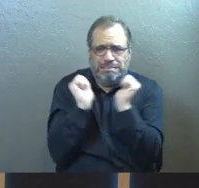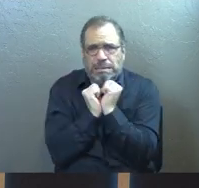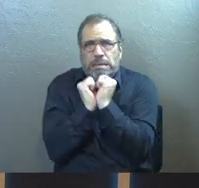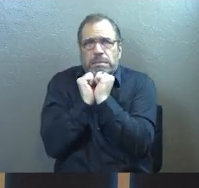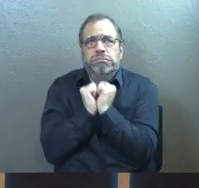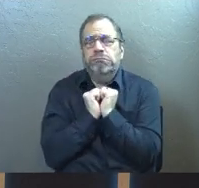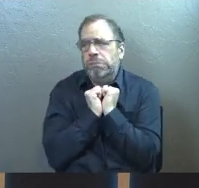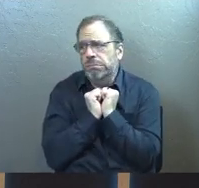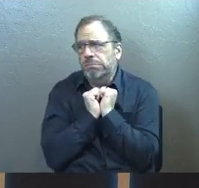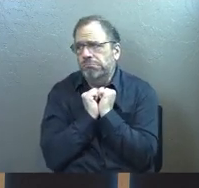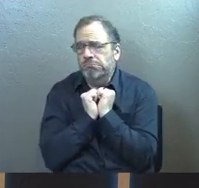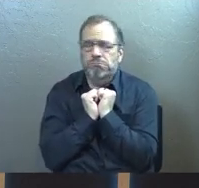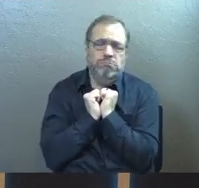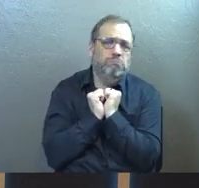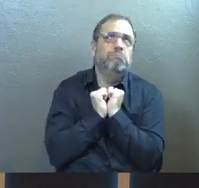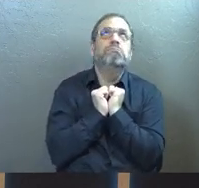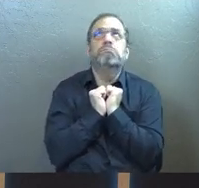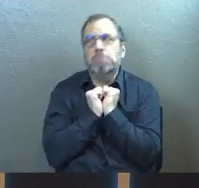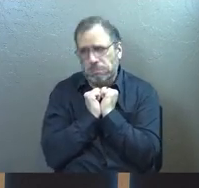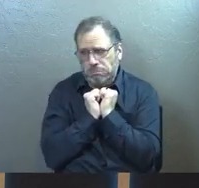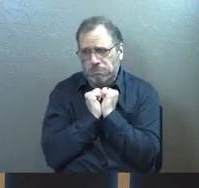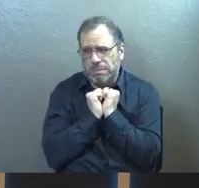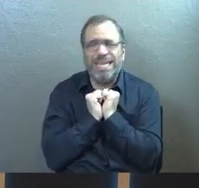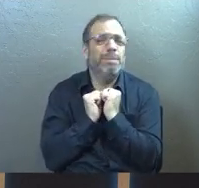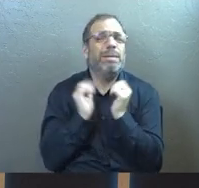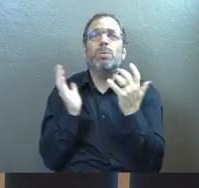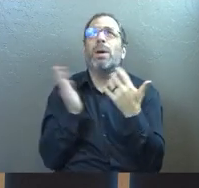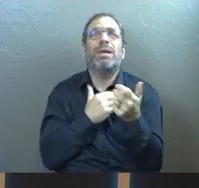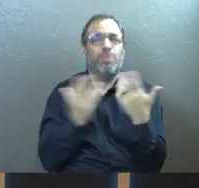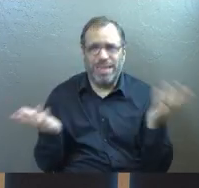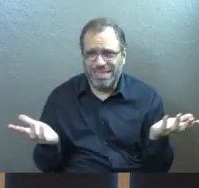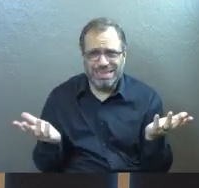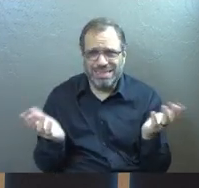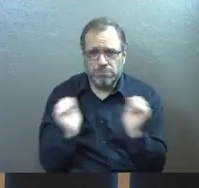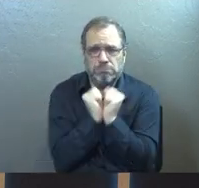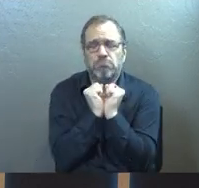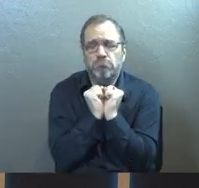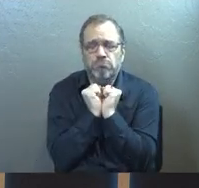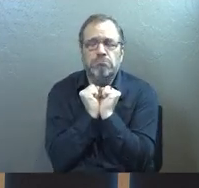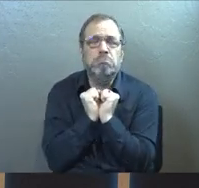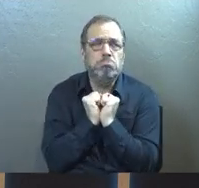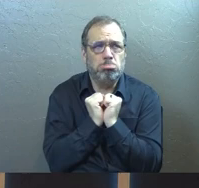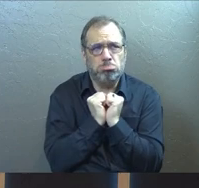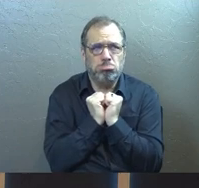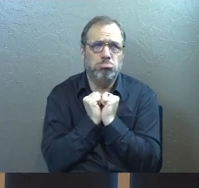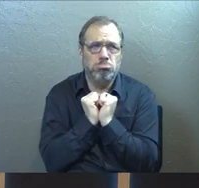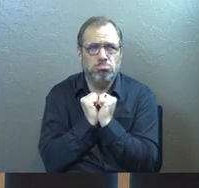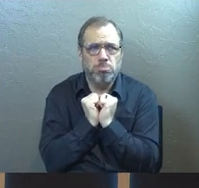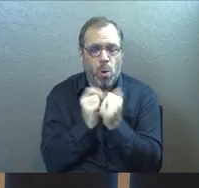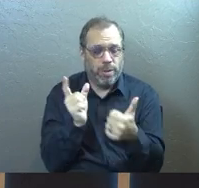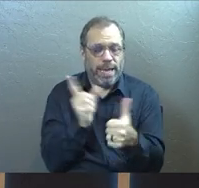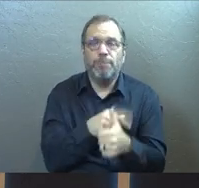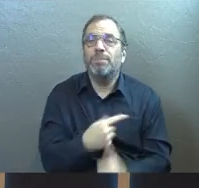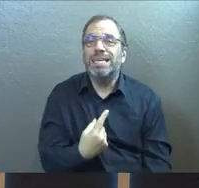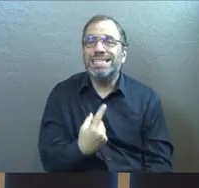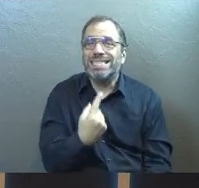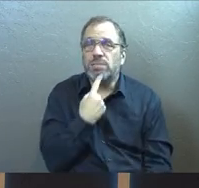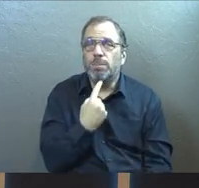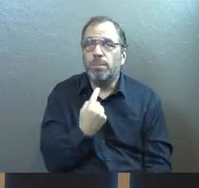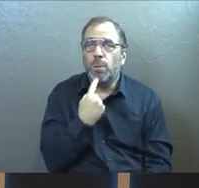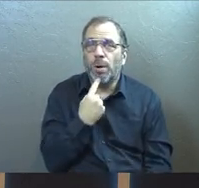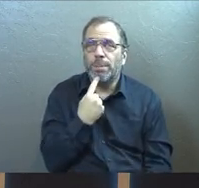this is where I am? And it can be anything. Let's talk about disappointments and